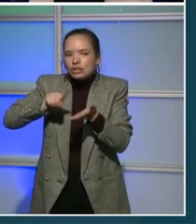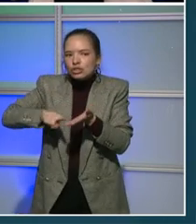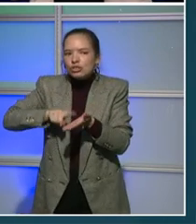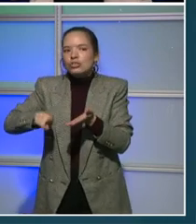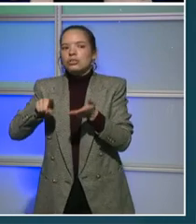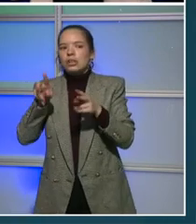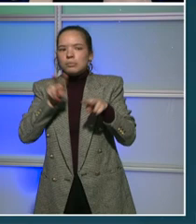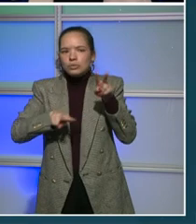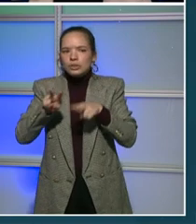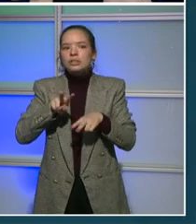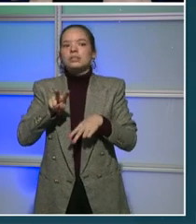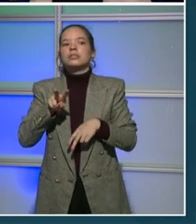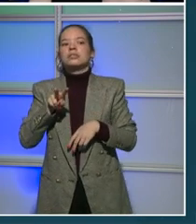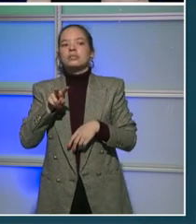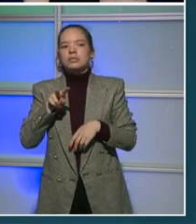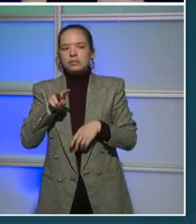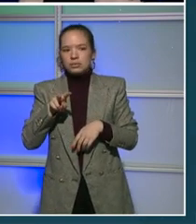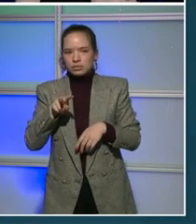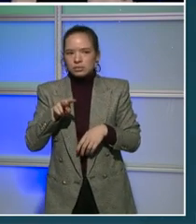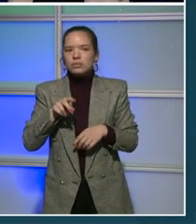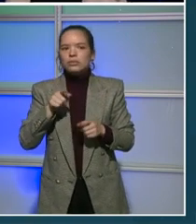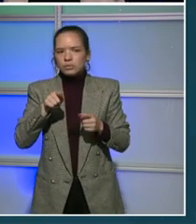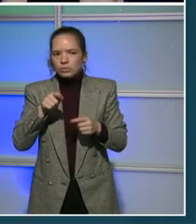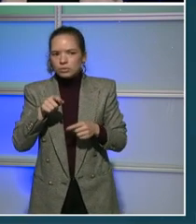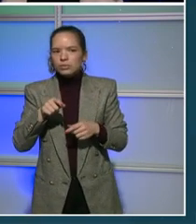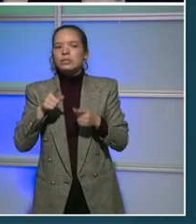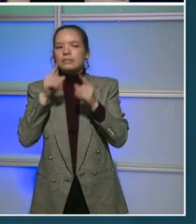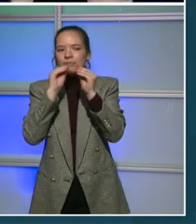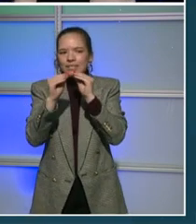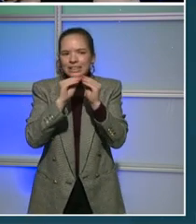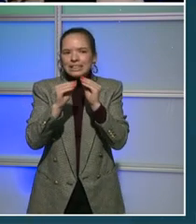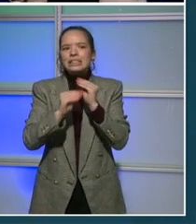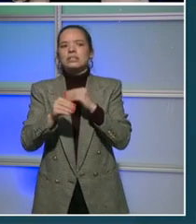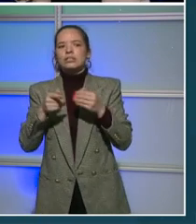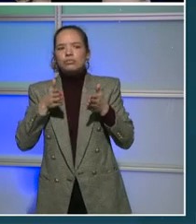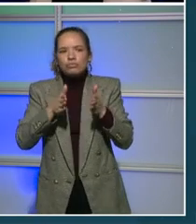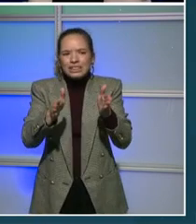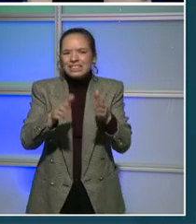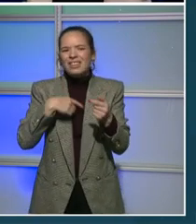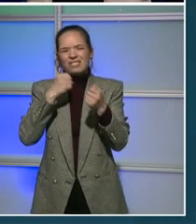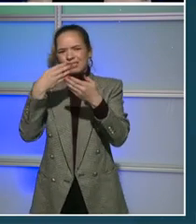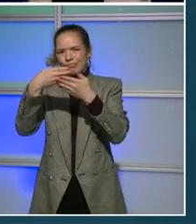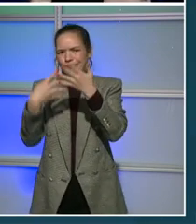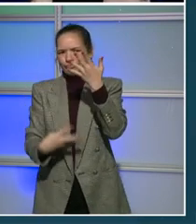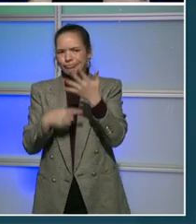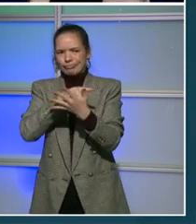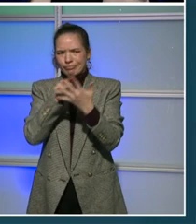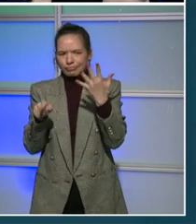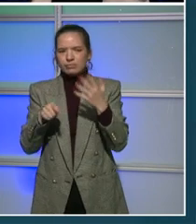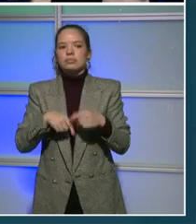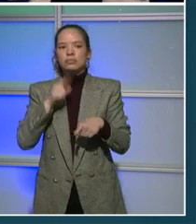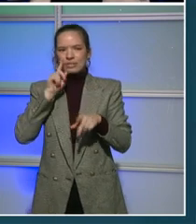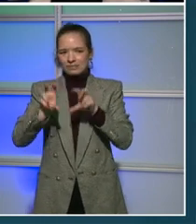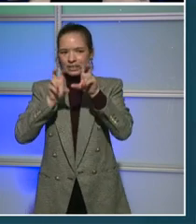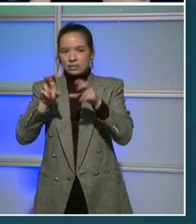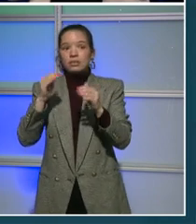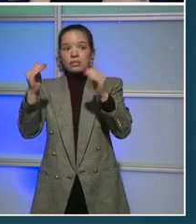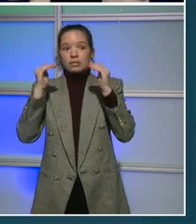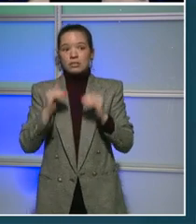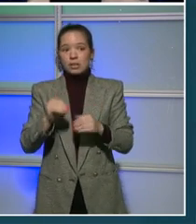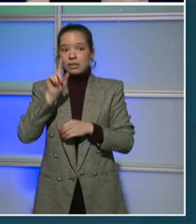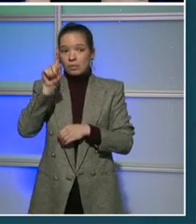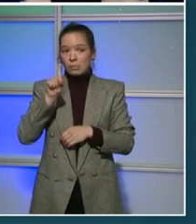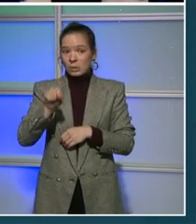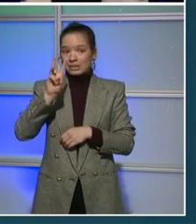pave streets, alleys, repair sidewalks, and install bike lanes. After that, we invest 1.6 billion dollars for public